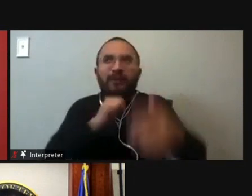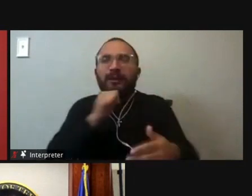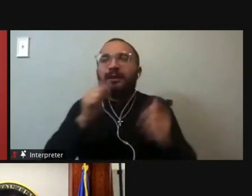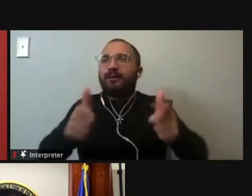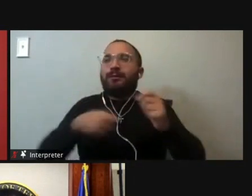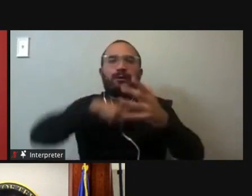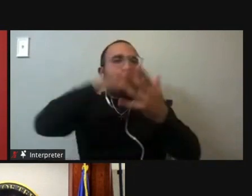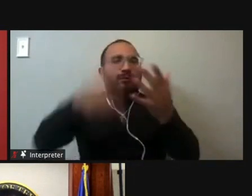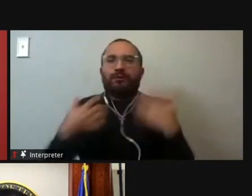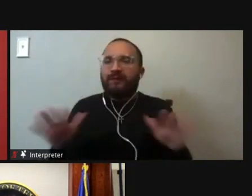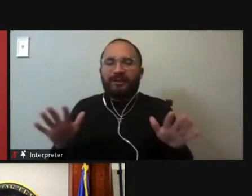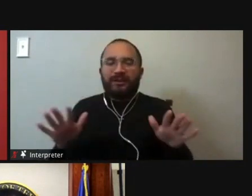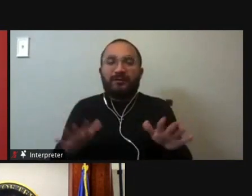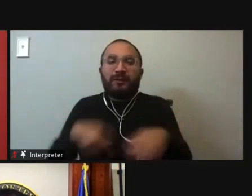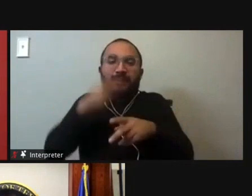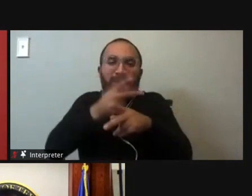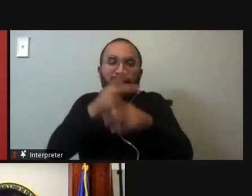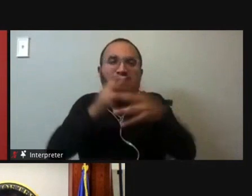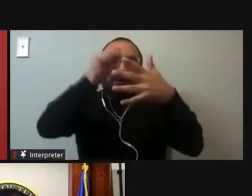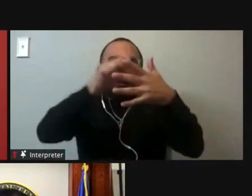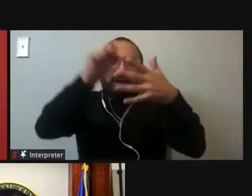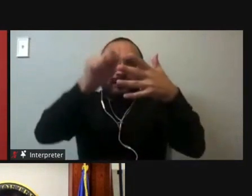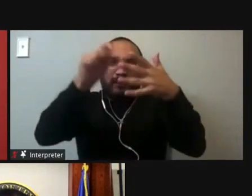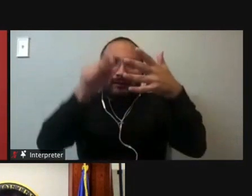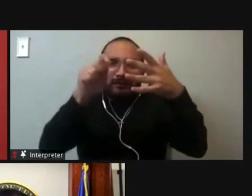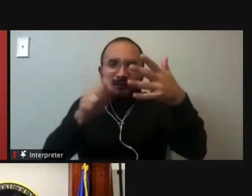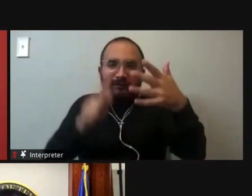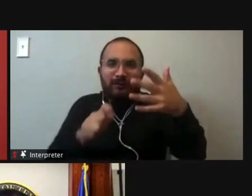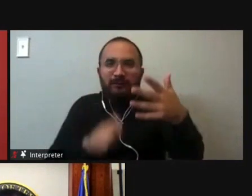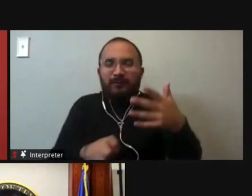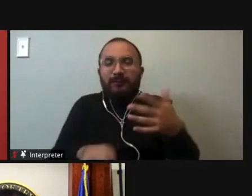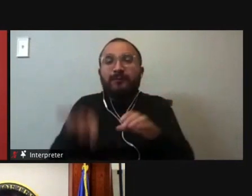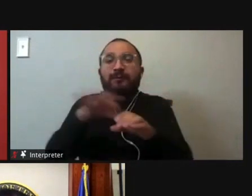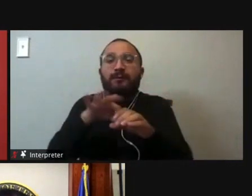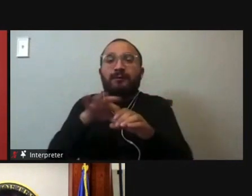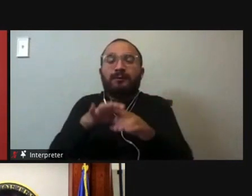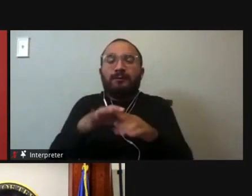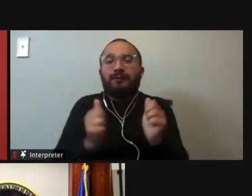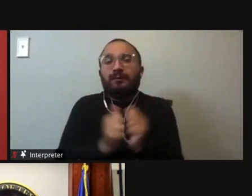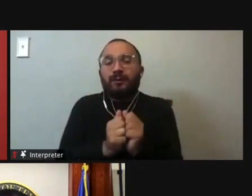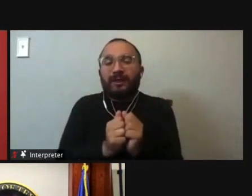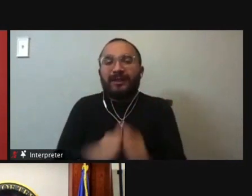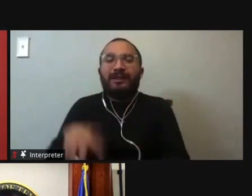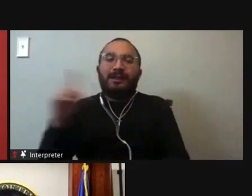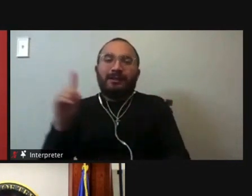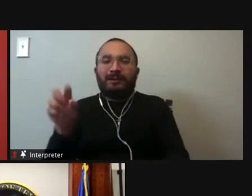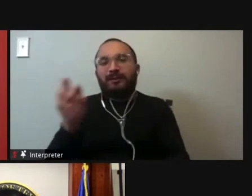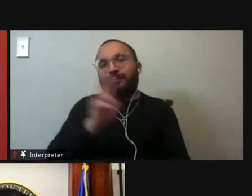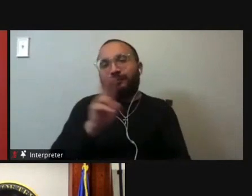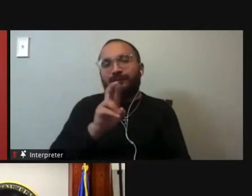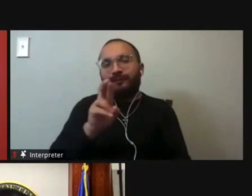like other races on the November federal election ballots are partisan with a Democrat and a Republican